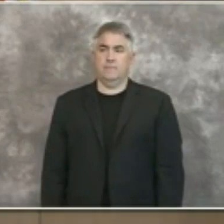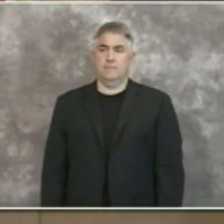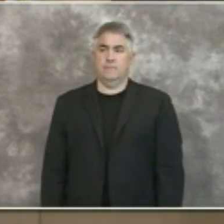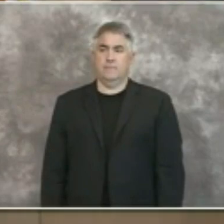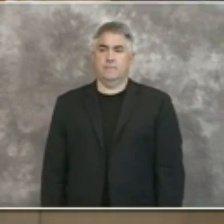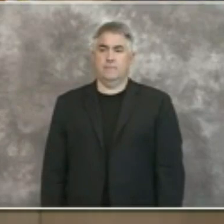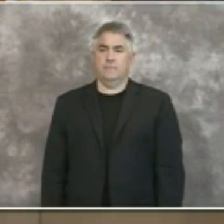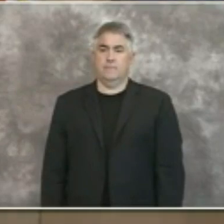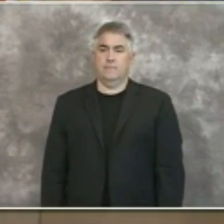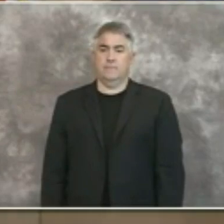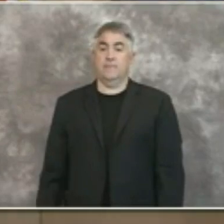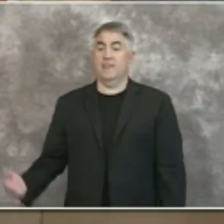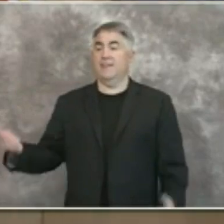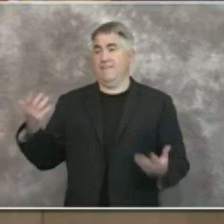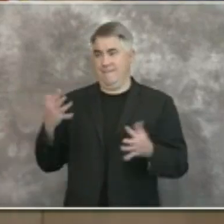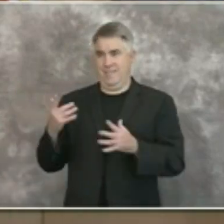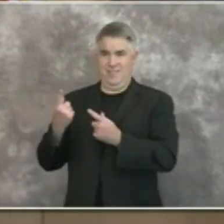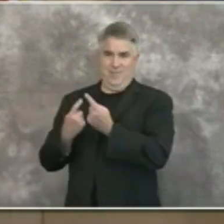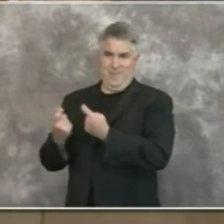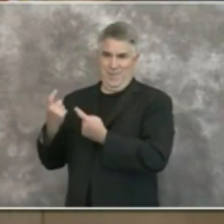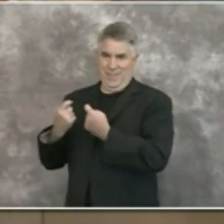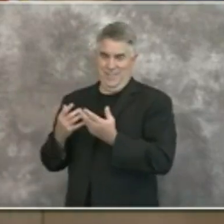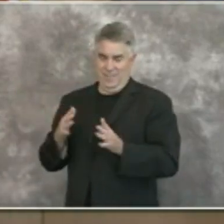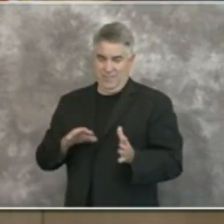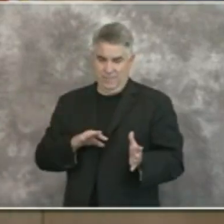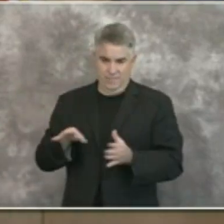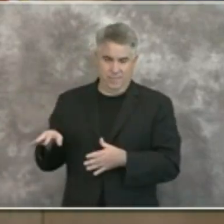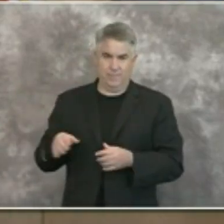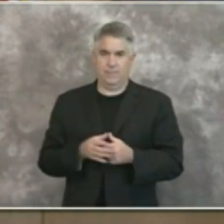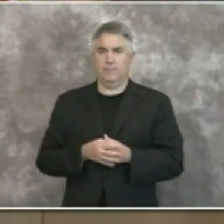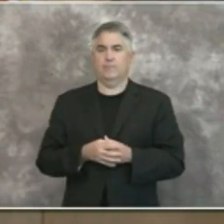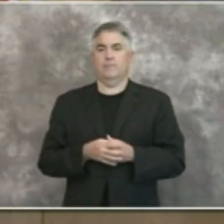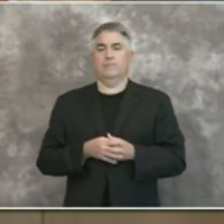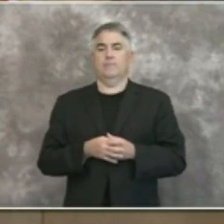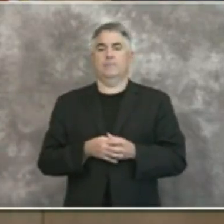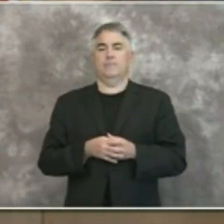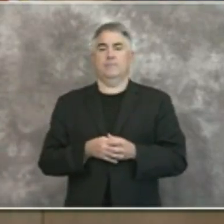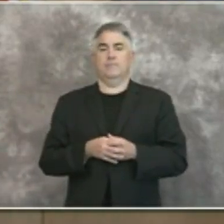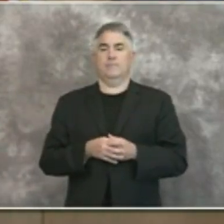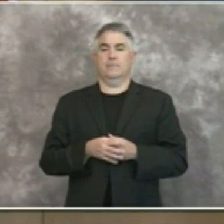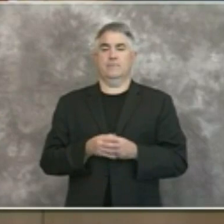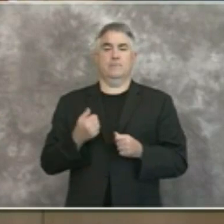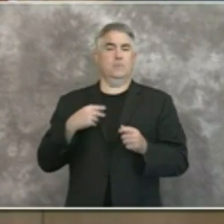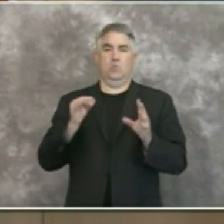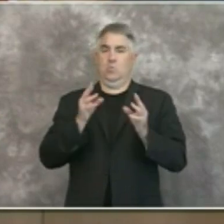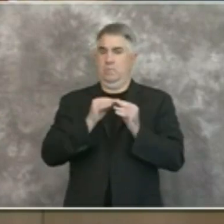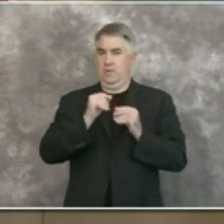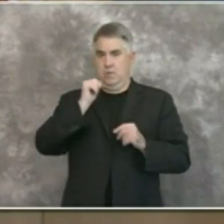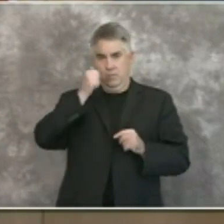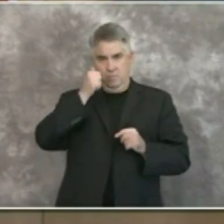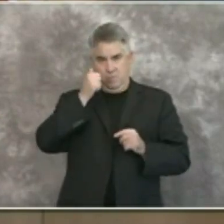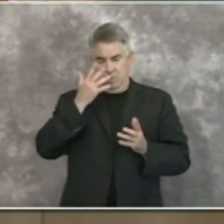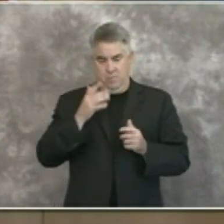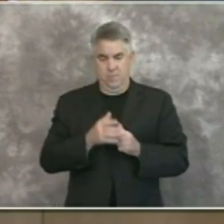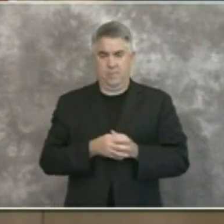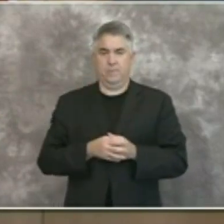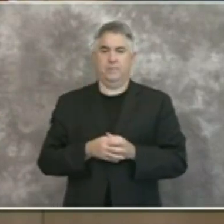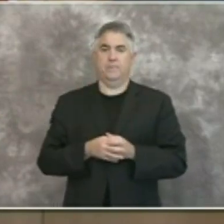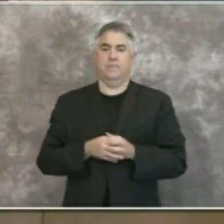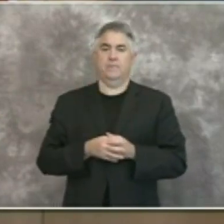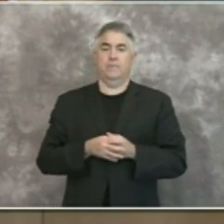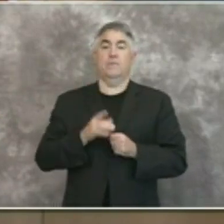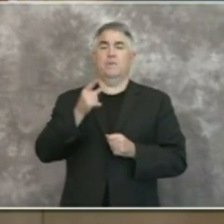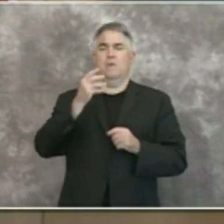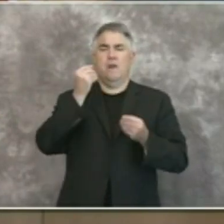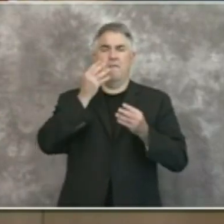well that concludes our questions for today we will not be holding a media briefing tomorrow but our communication staff